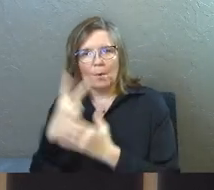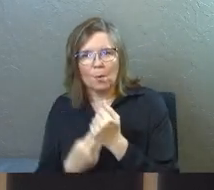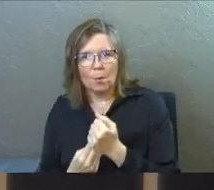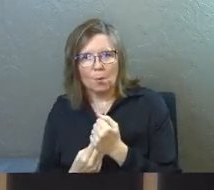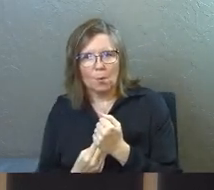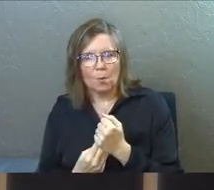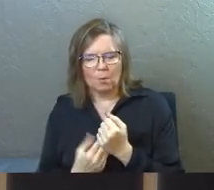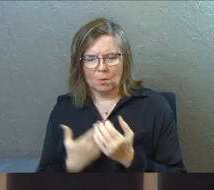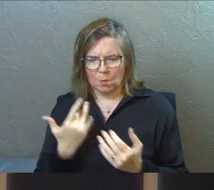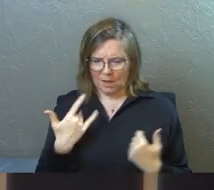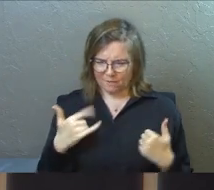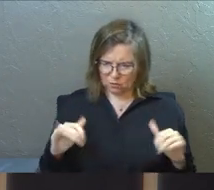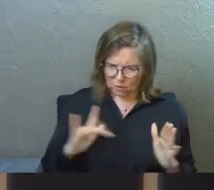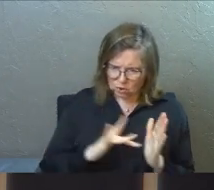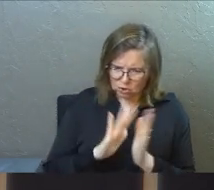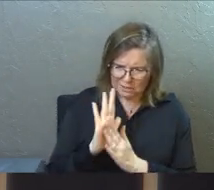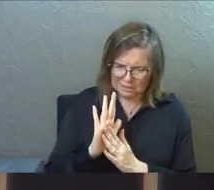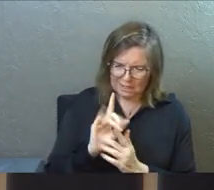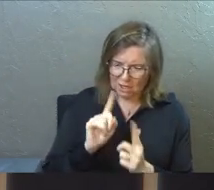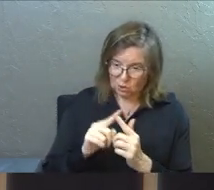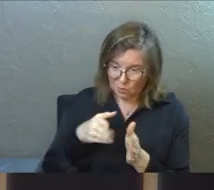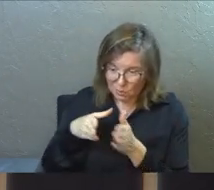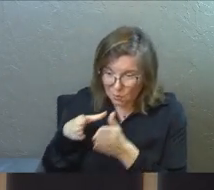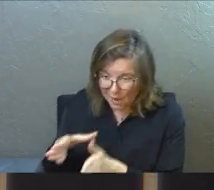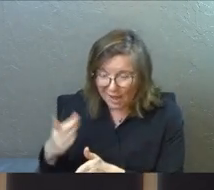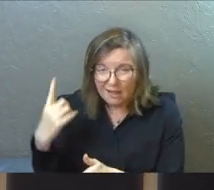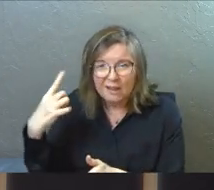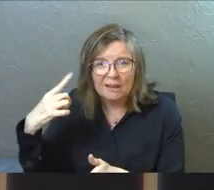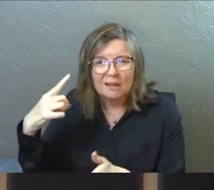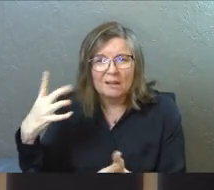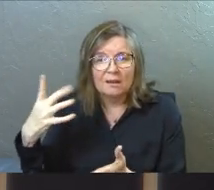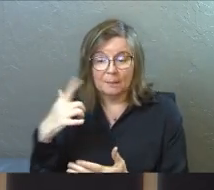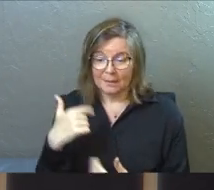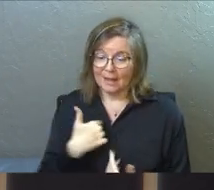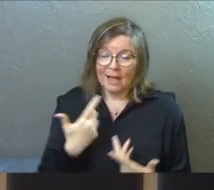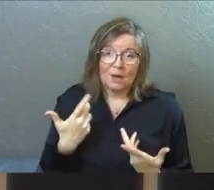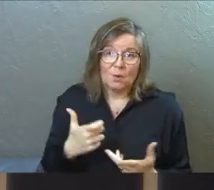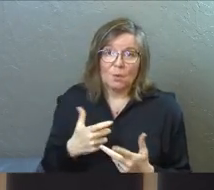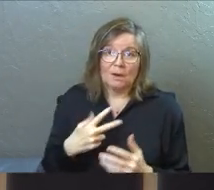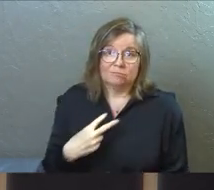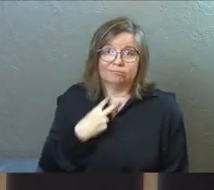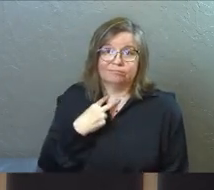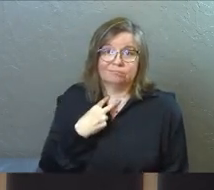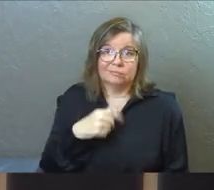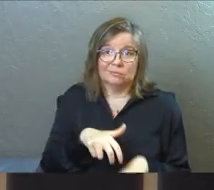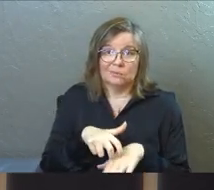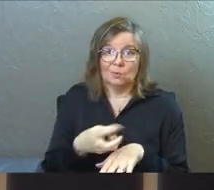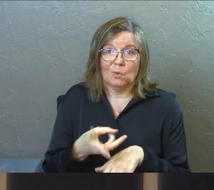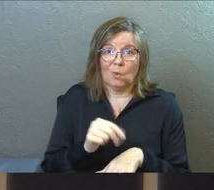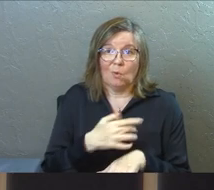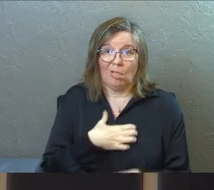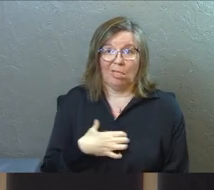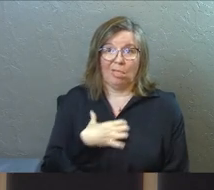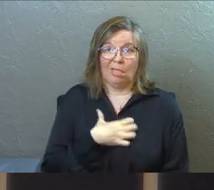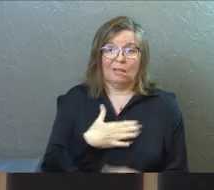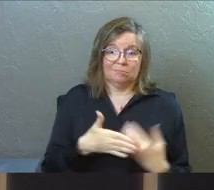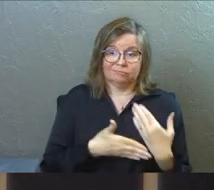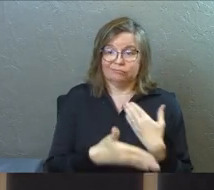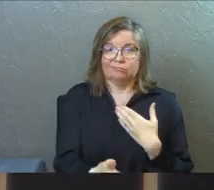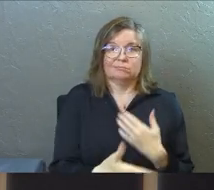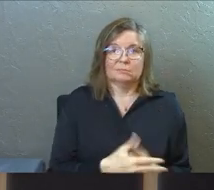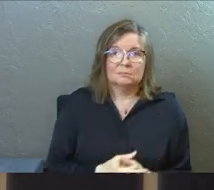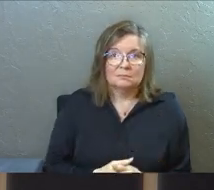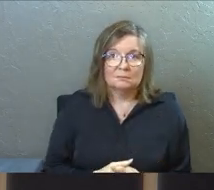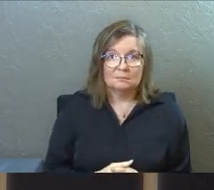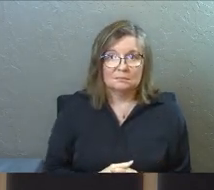Why do I have to surrender to Jesus and to his way? Because I don't want to trap you in a scooter with your own misery for all of eternity.